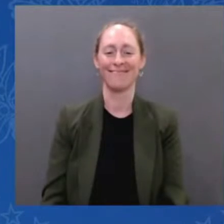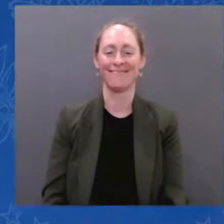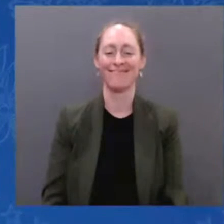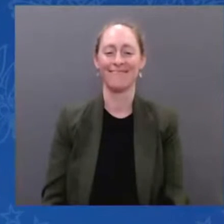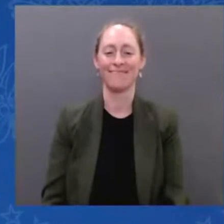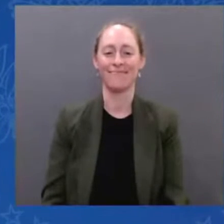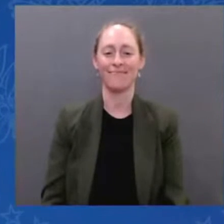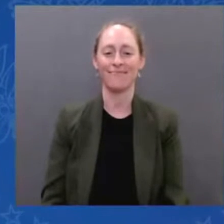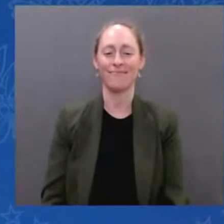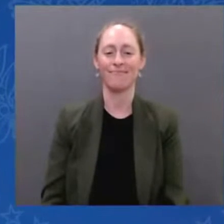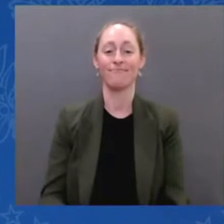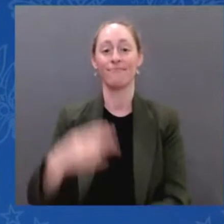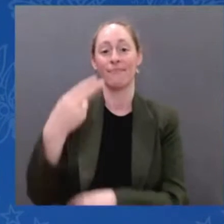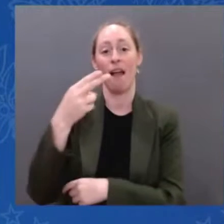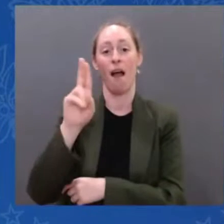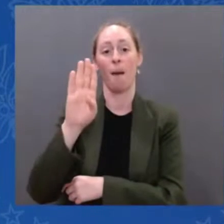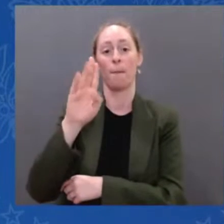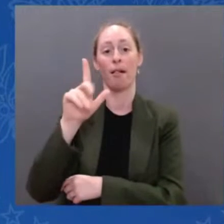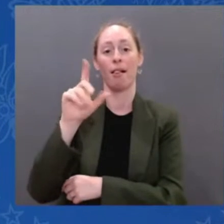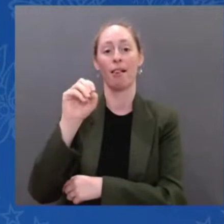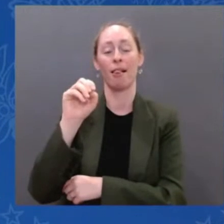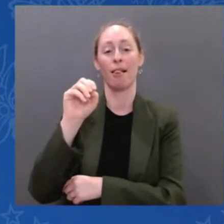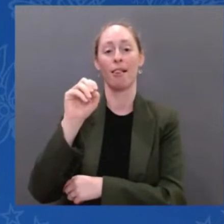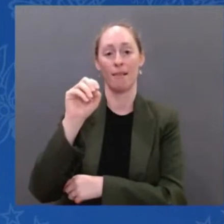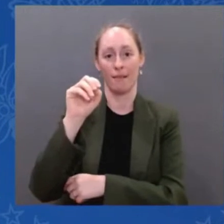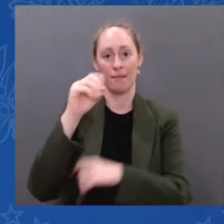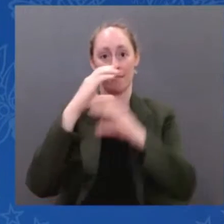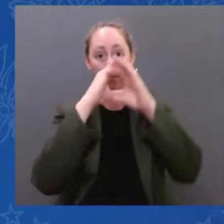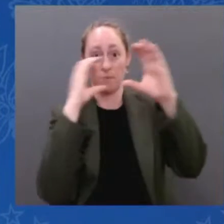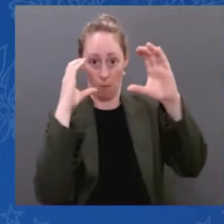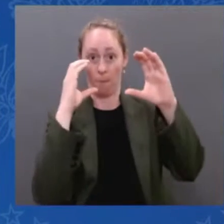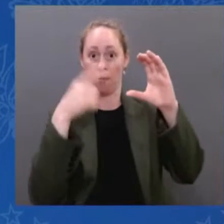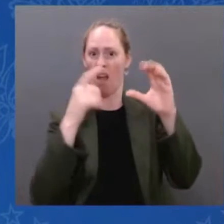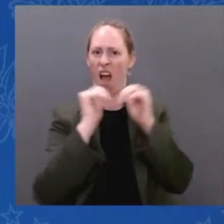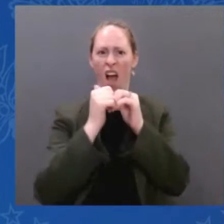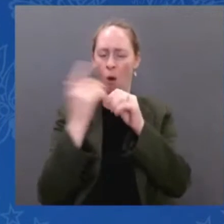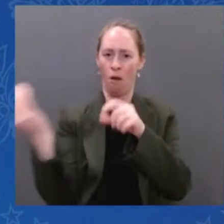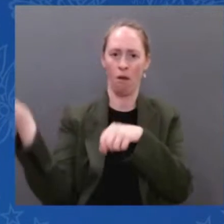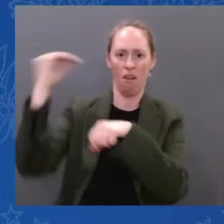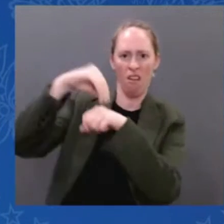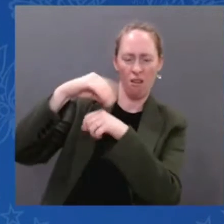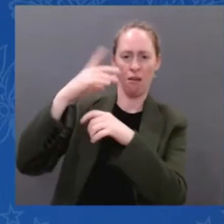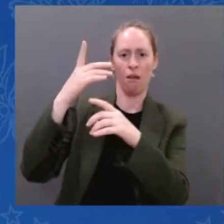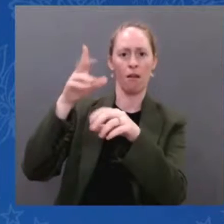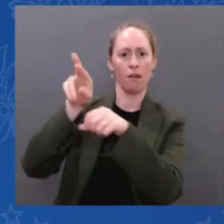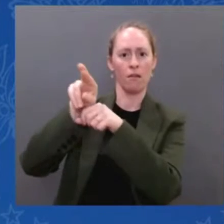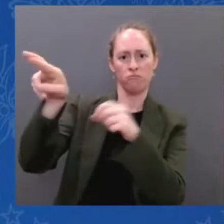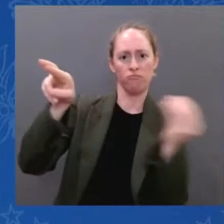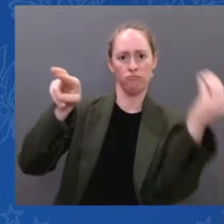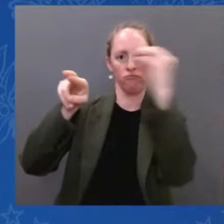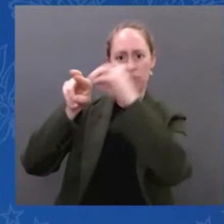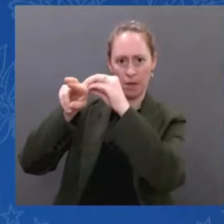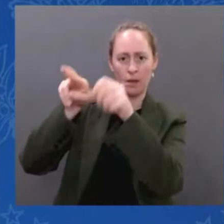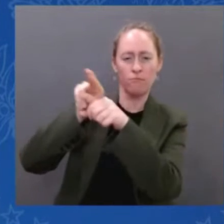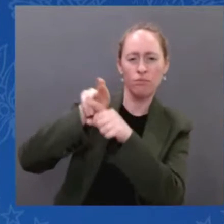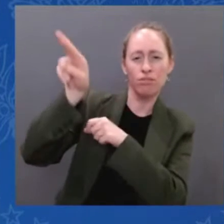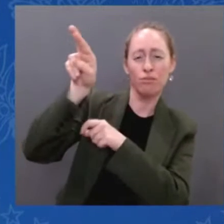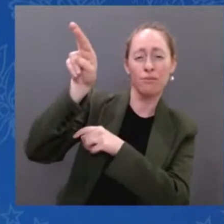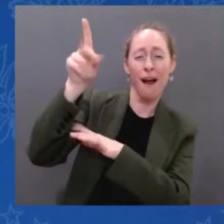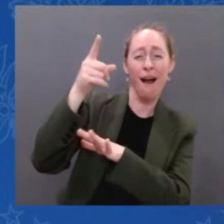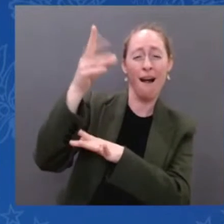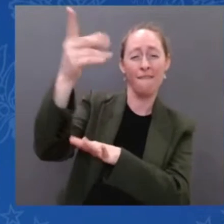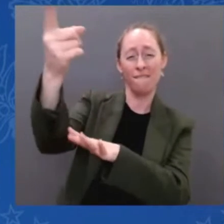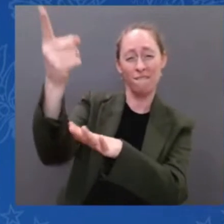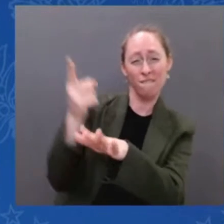Earth's atmosphere and understand the universe in ways we could have never imagined even a few decades